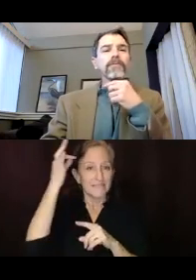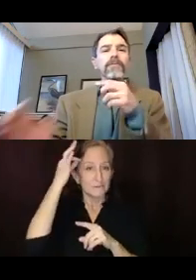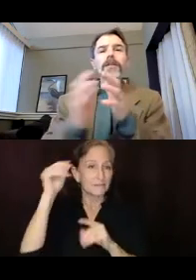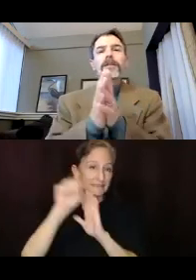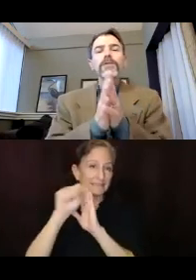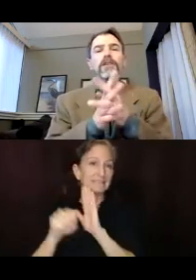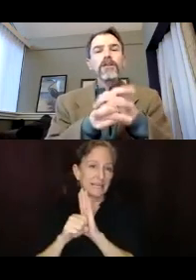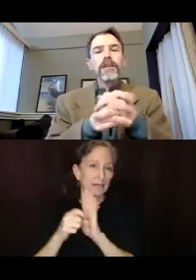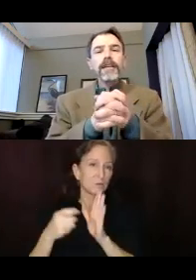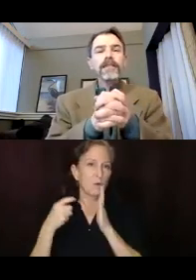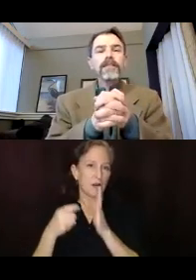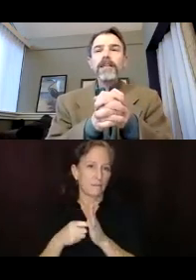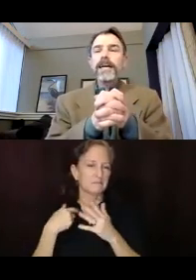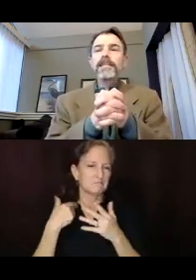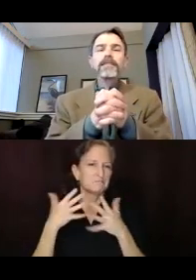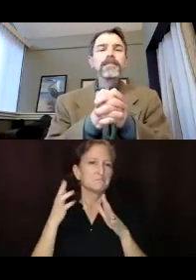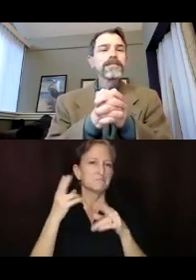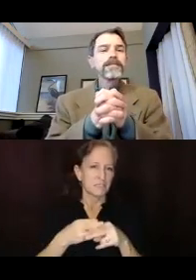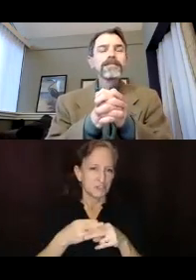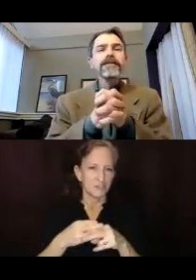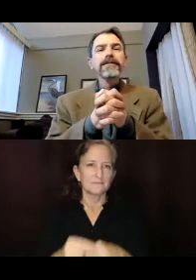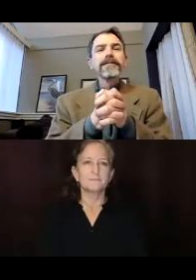Um, we can go to the next slide.